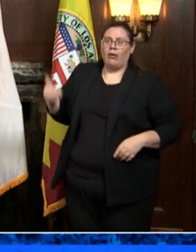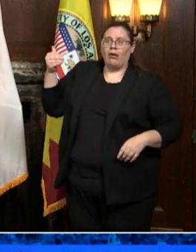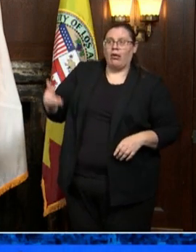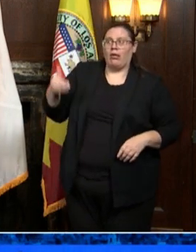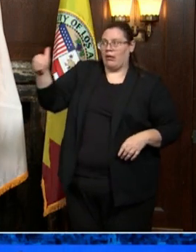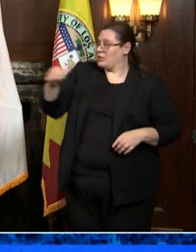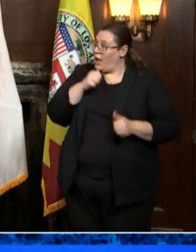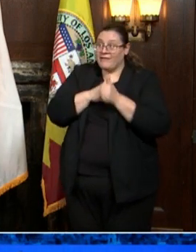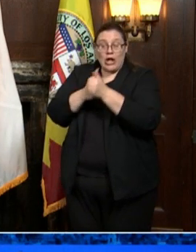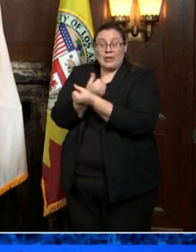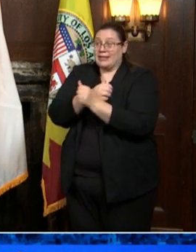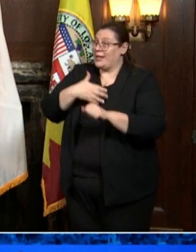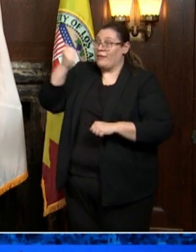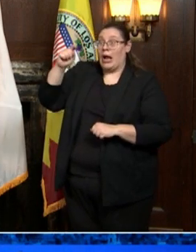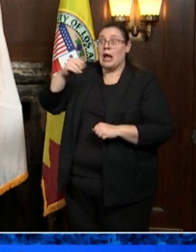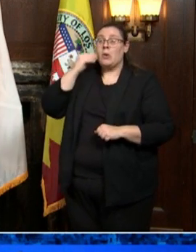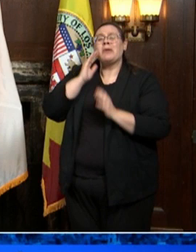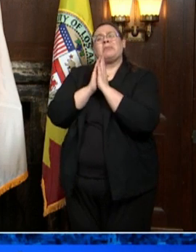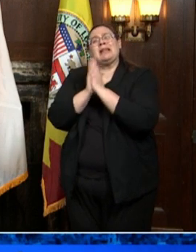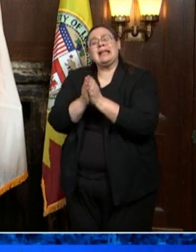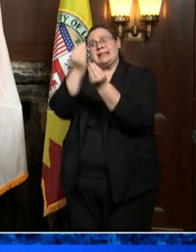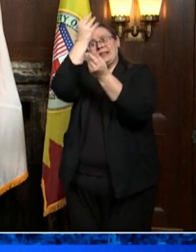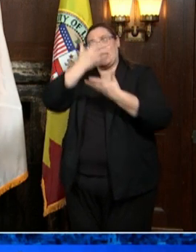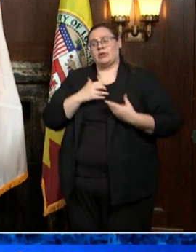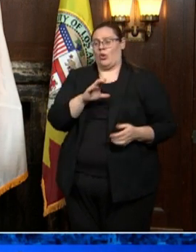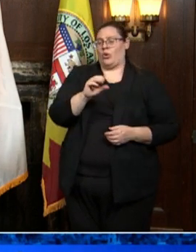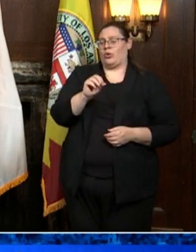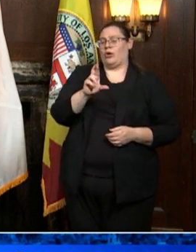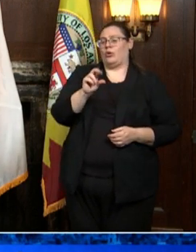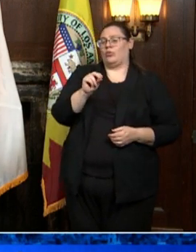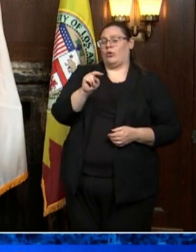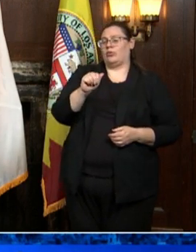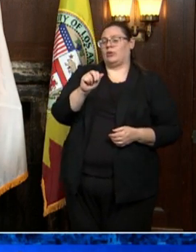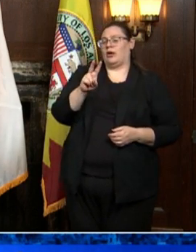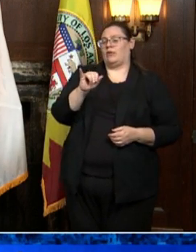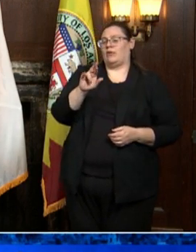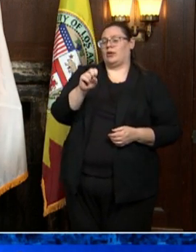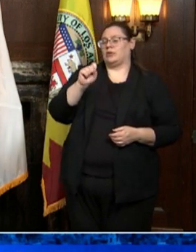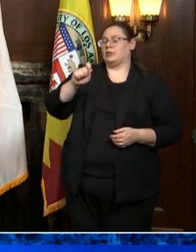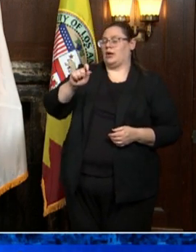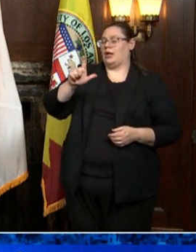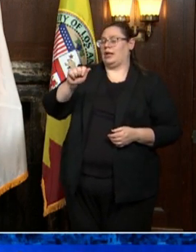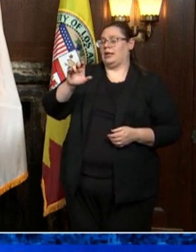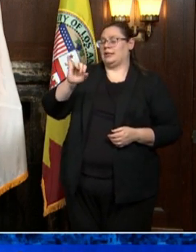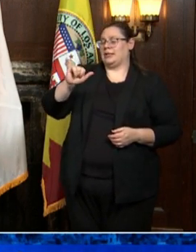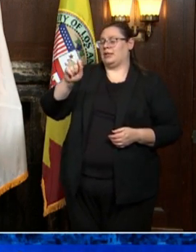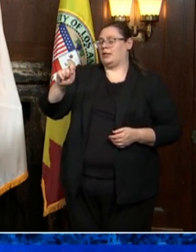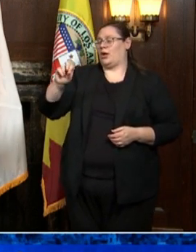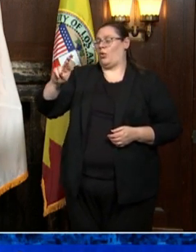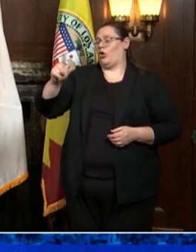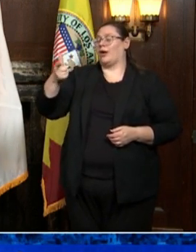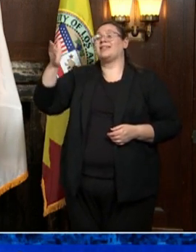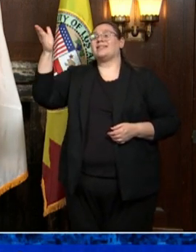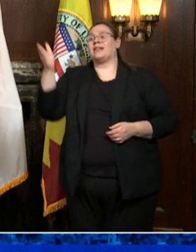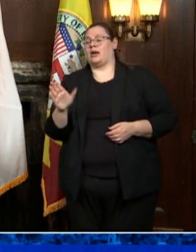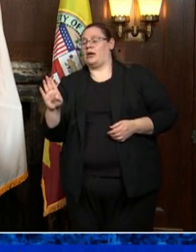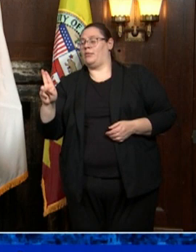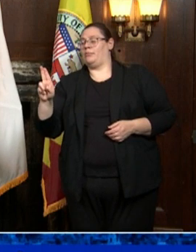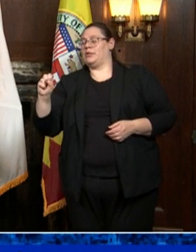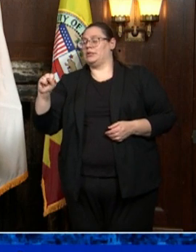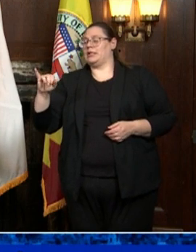at Home Order, please continue to let us know at coronavirus.lacity.org slash business violation.